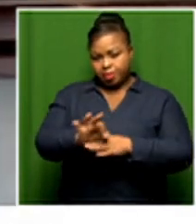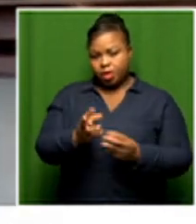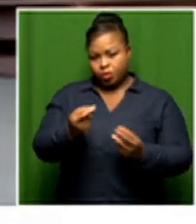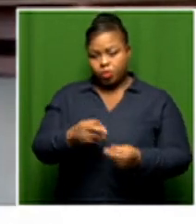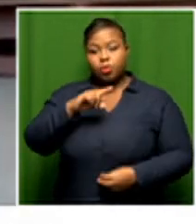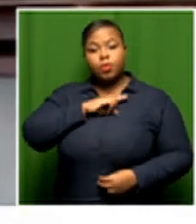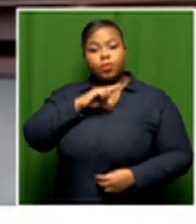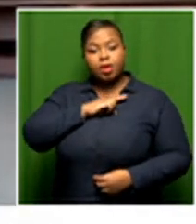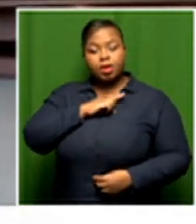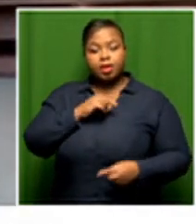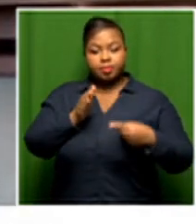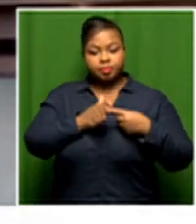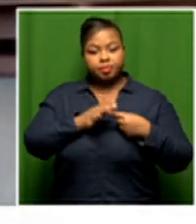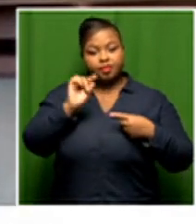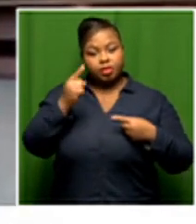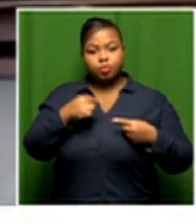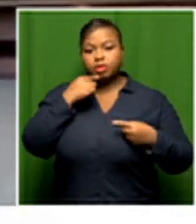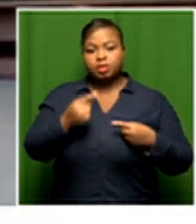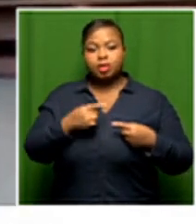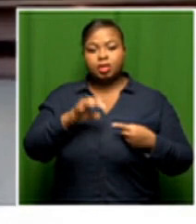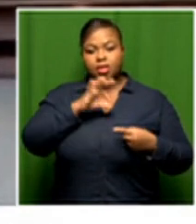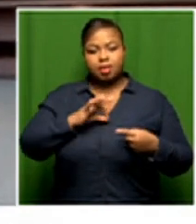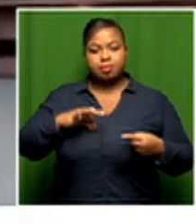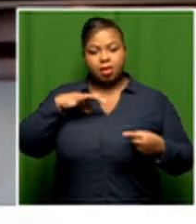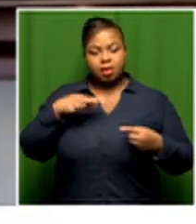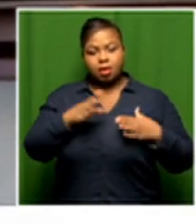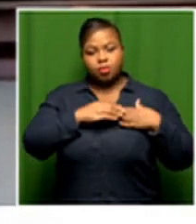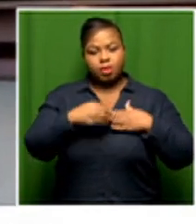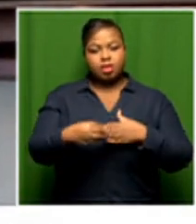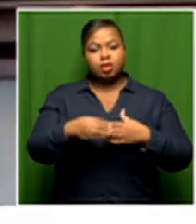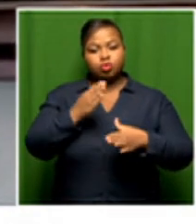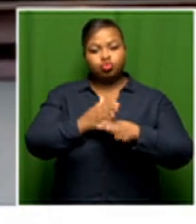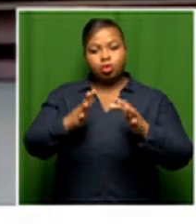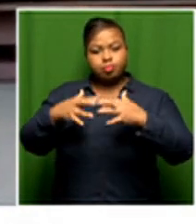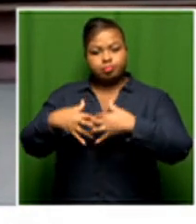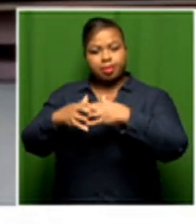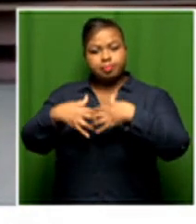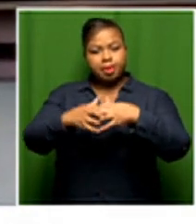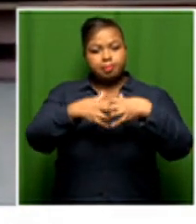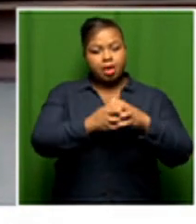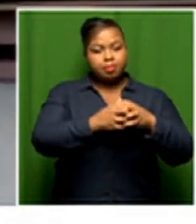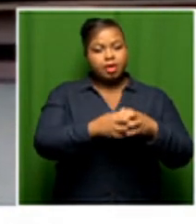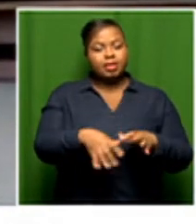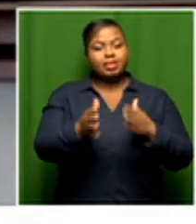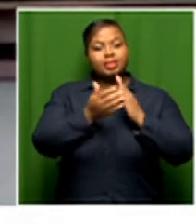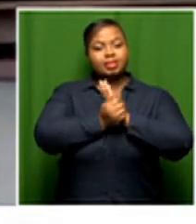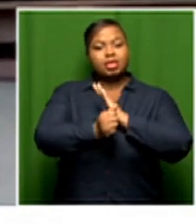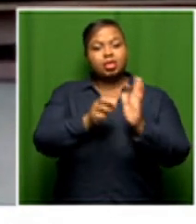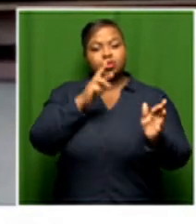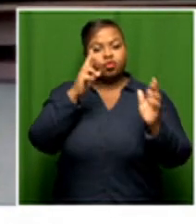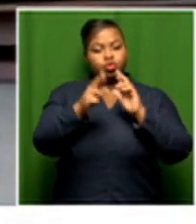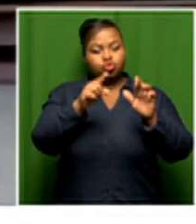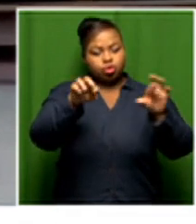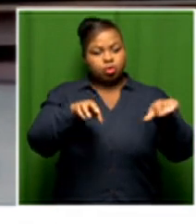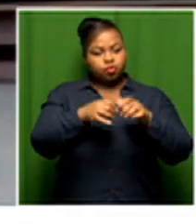have declared that the mayor should be leading the the job creation and skills revolution war room which will be